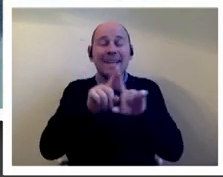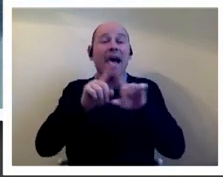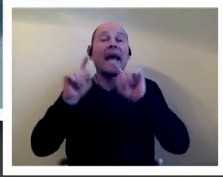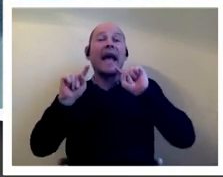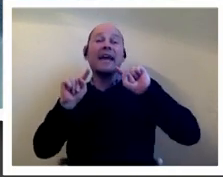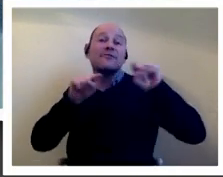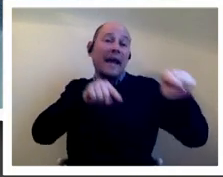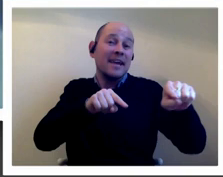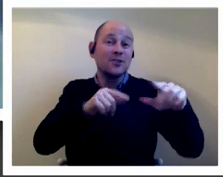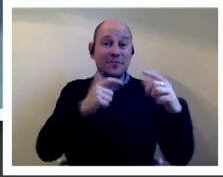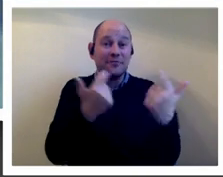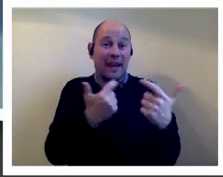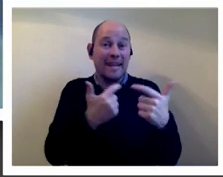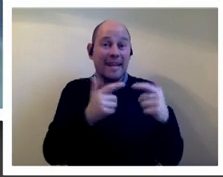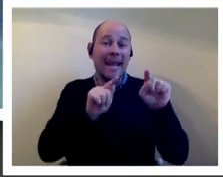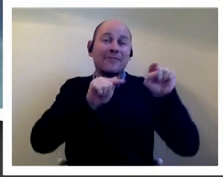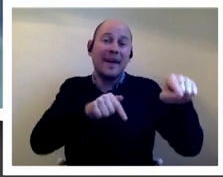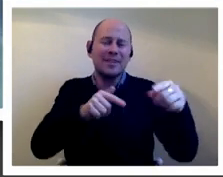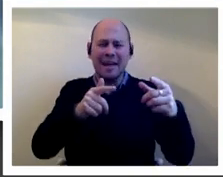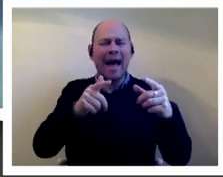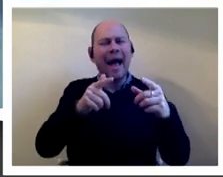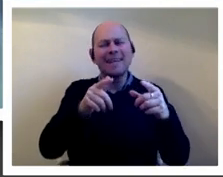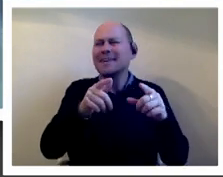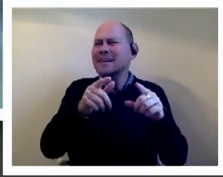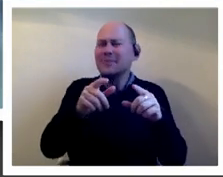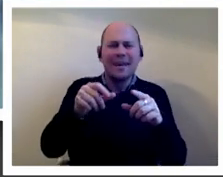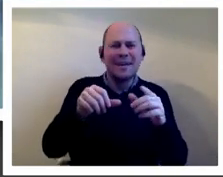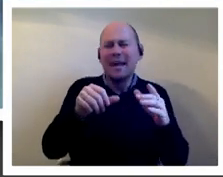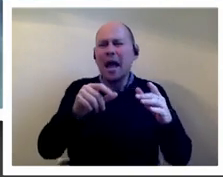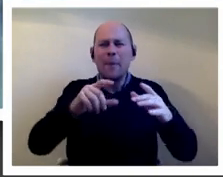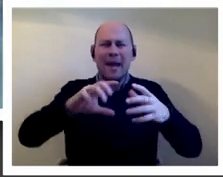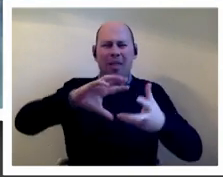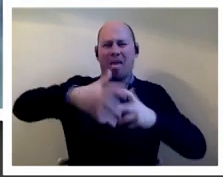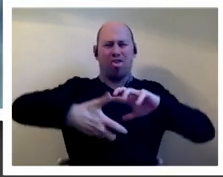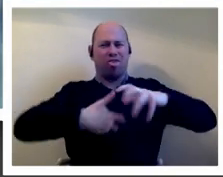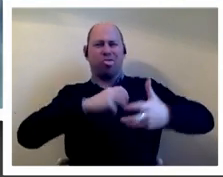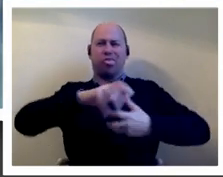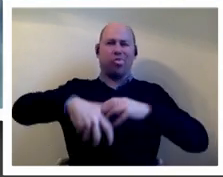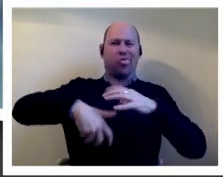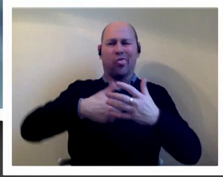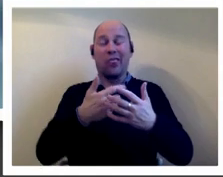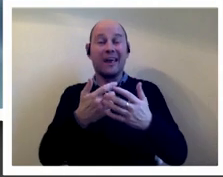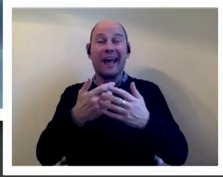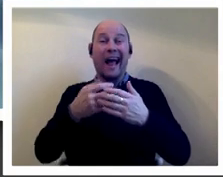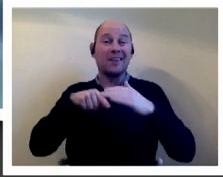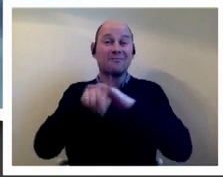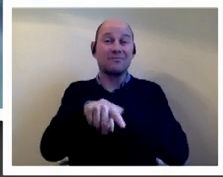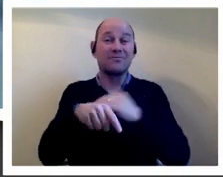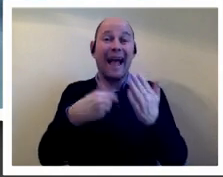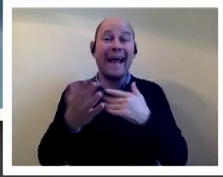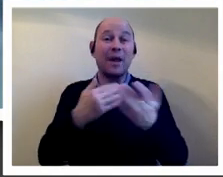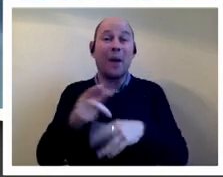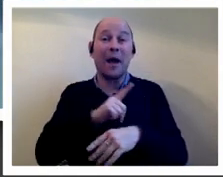you know hilarious and slightly bungled as well you know the ropes dropping off on the floor and then getting through anyway because the piece was so incompetent they couldn't spot it